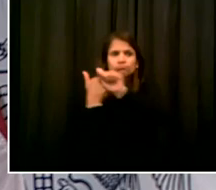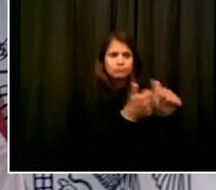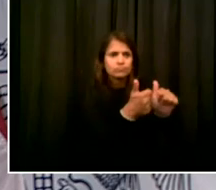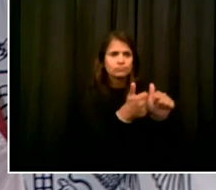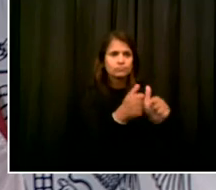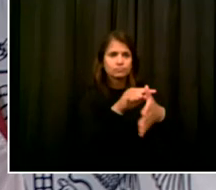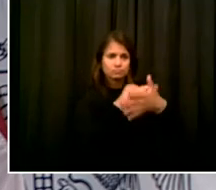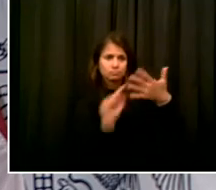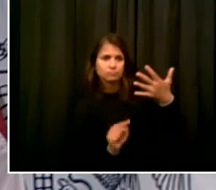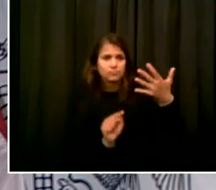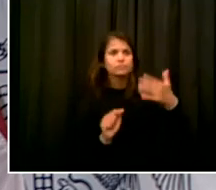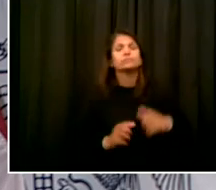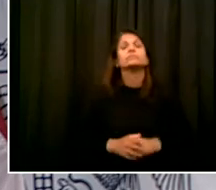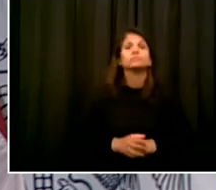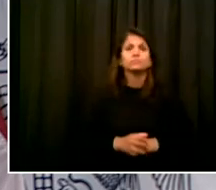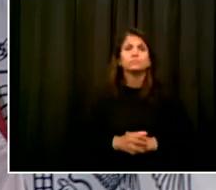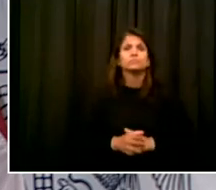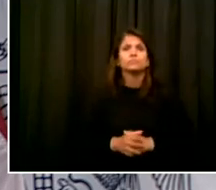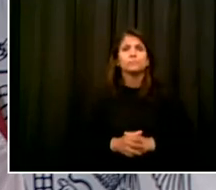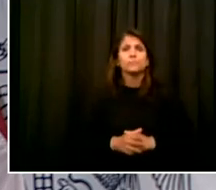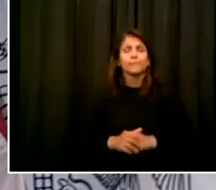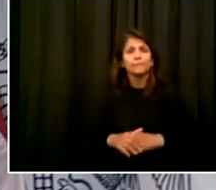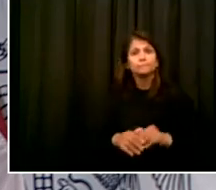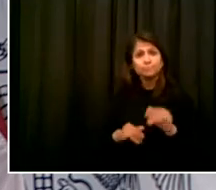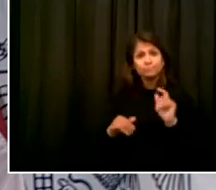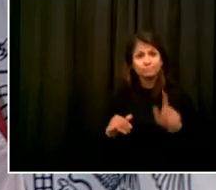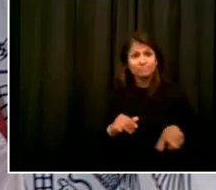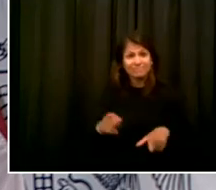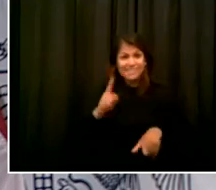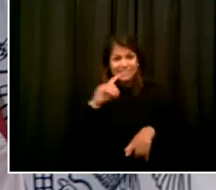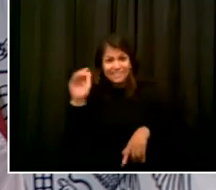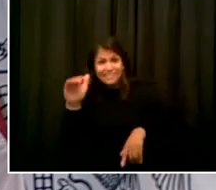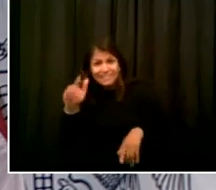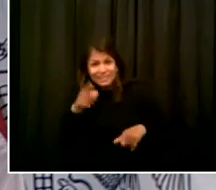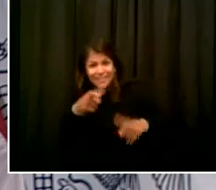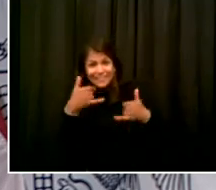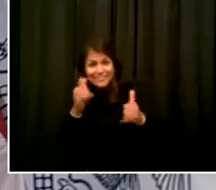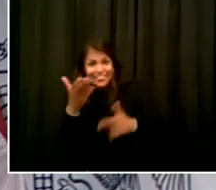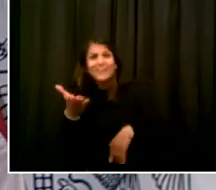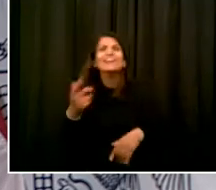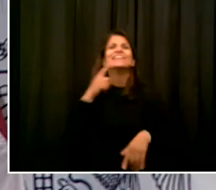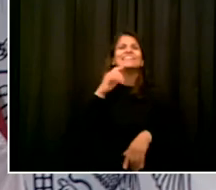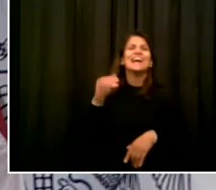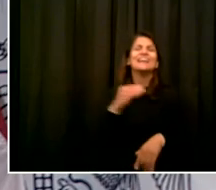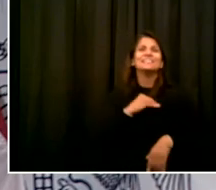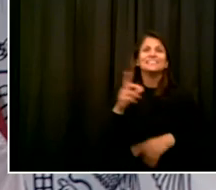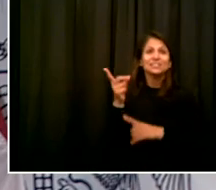This may be the classic on mute situation. Dr. Varmi, anything to add?